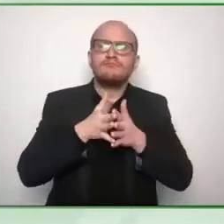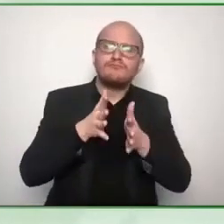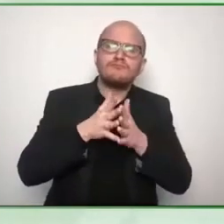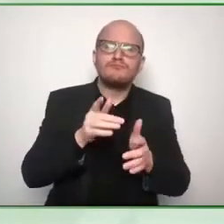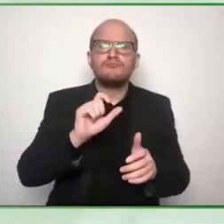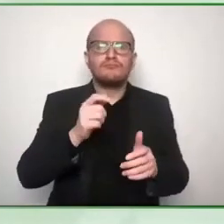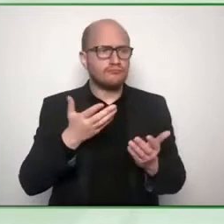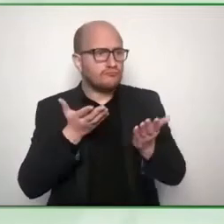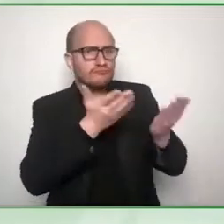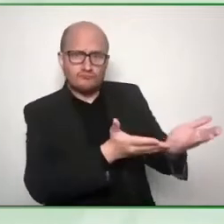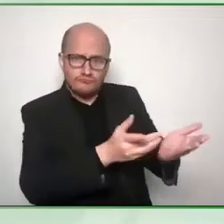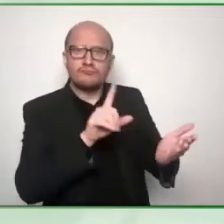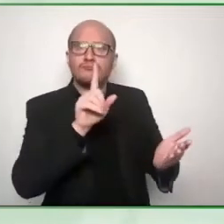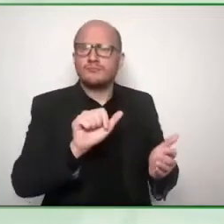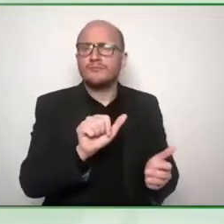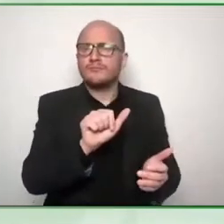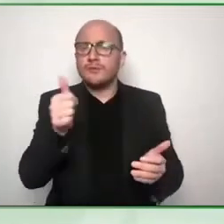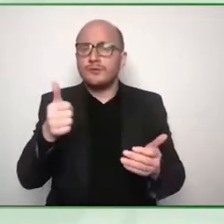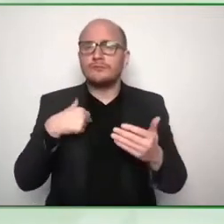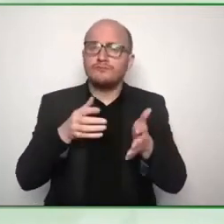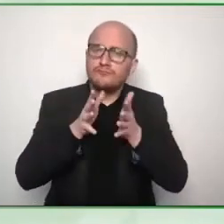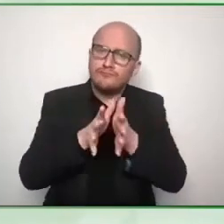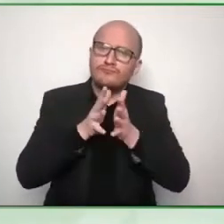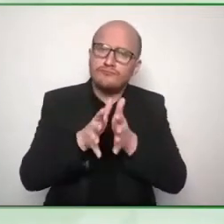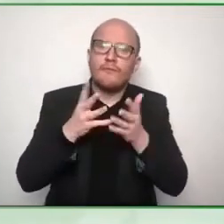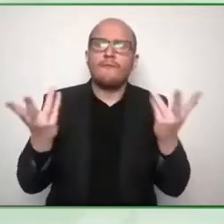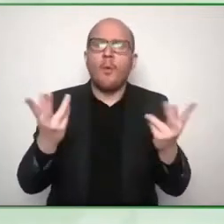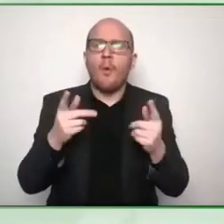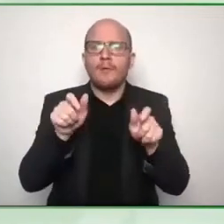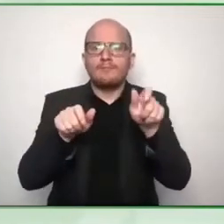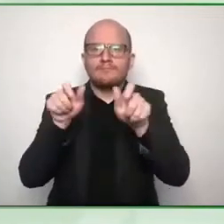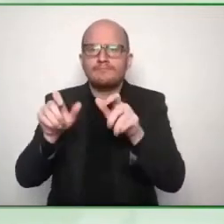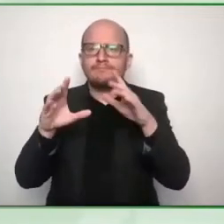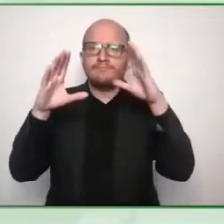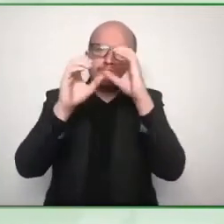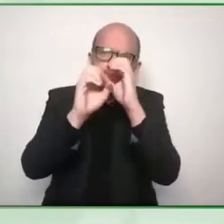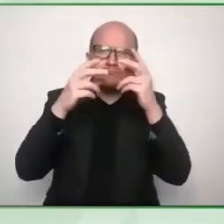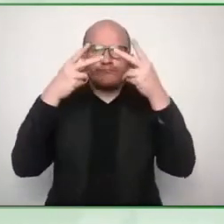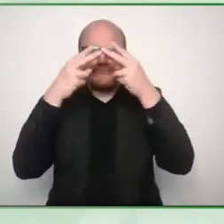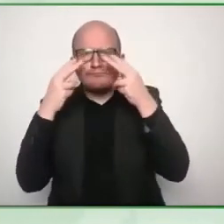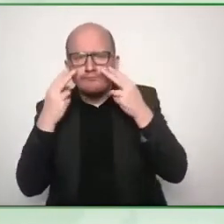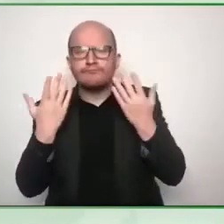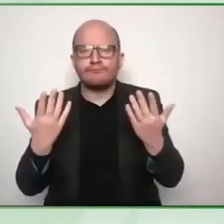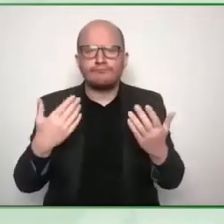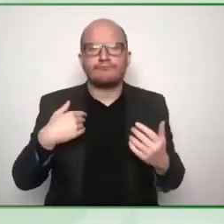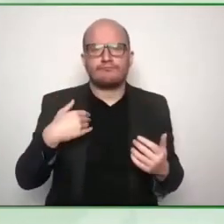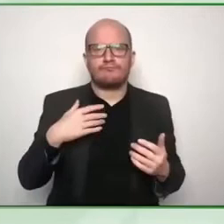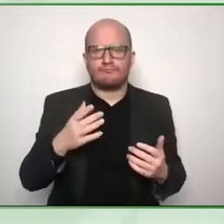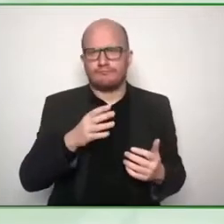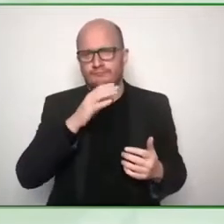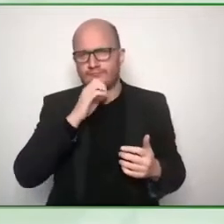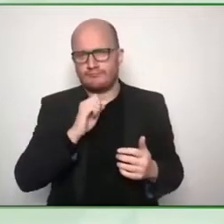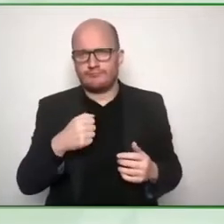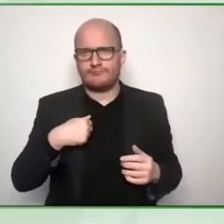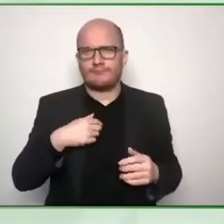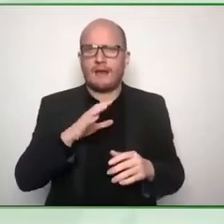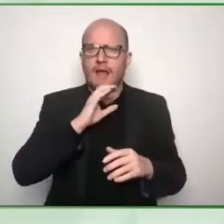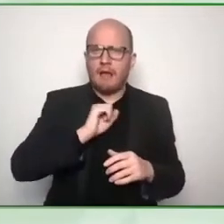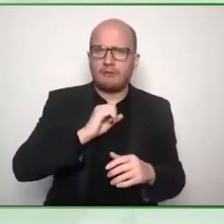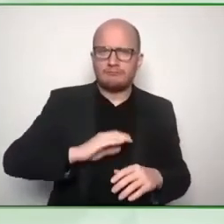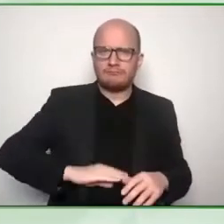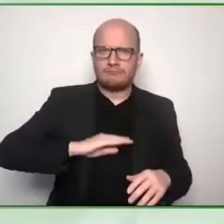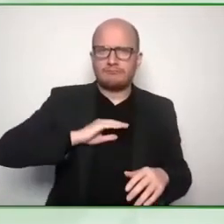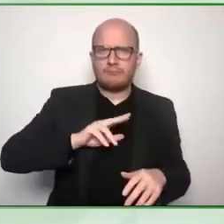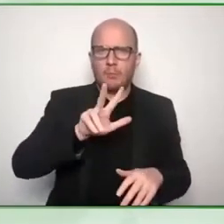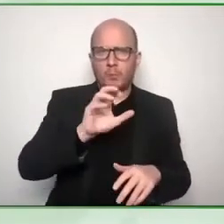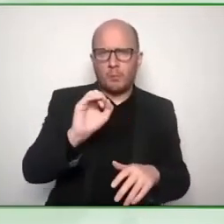i'm a white male in his early 30s i have a short cropped beard unfortunately receding hairline because